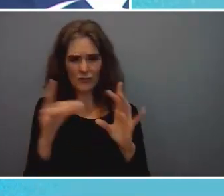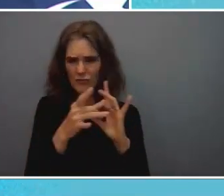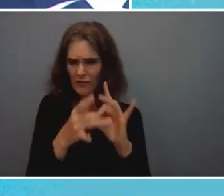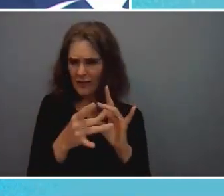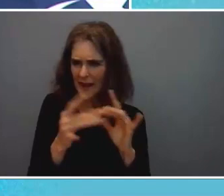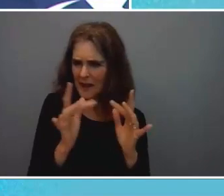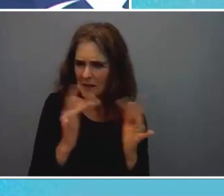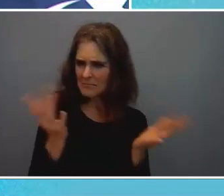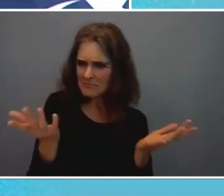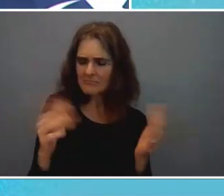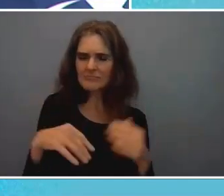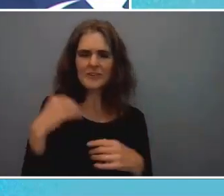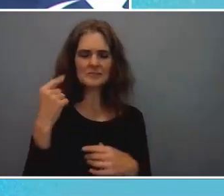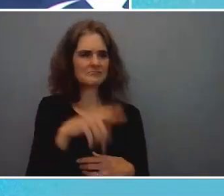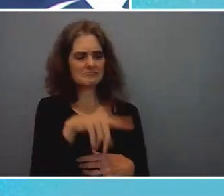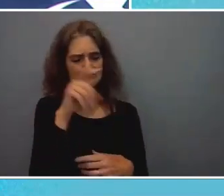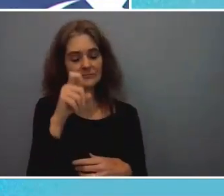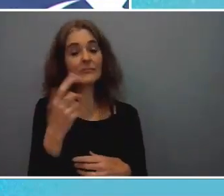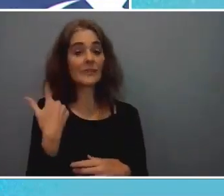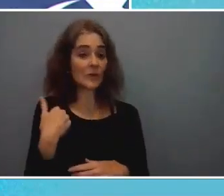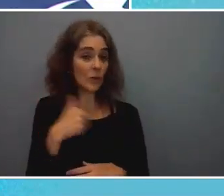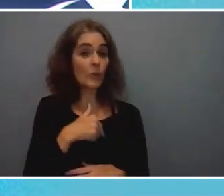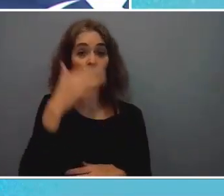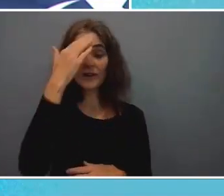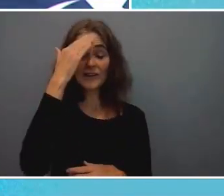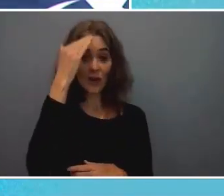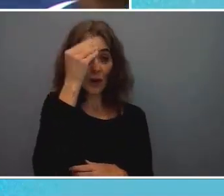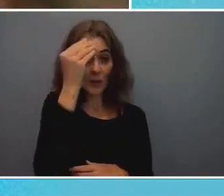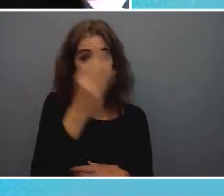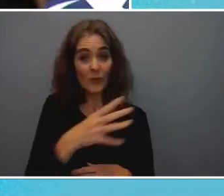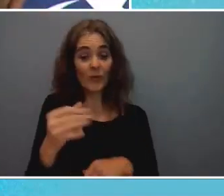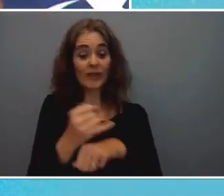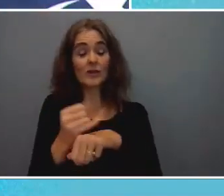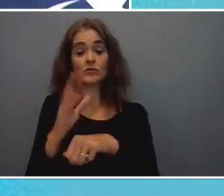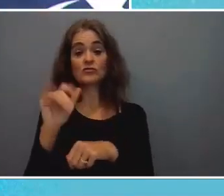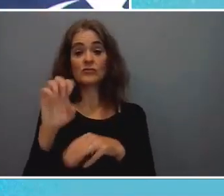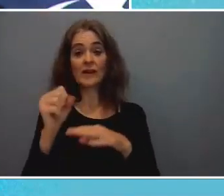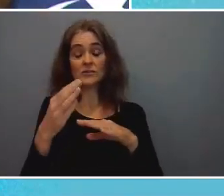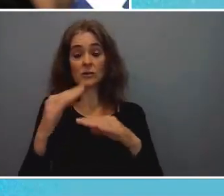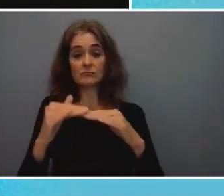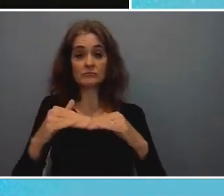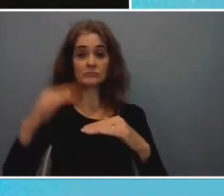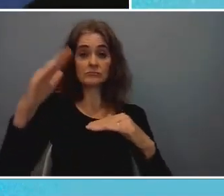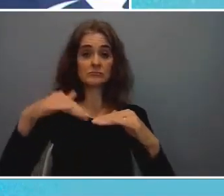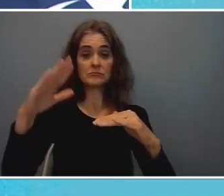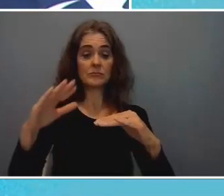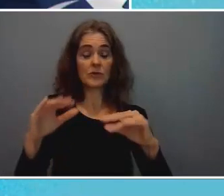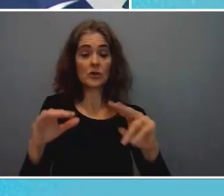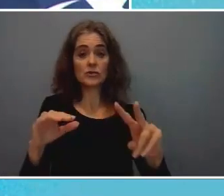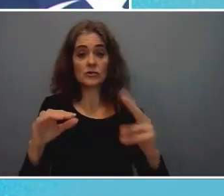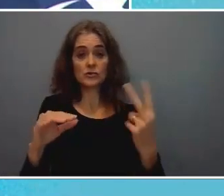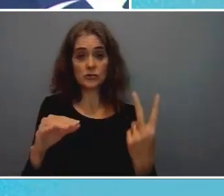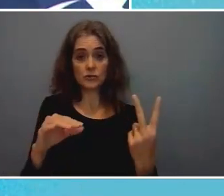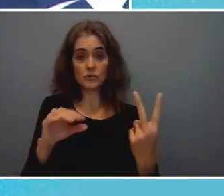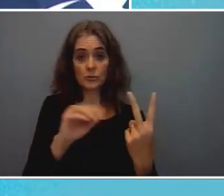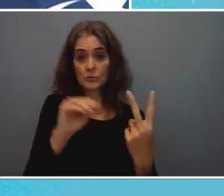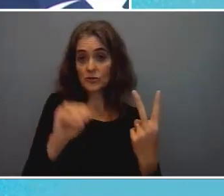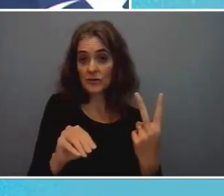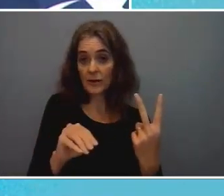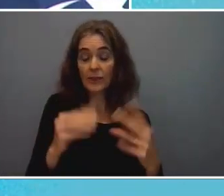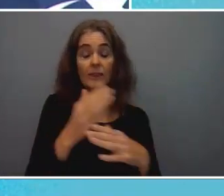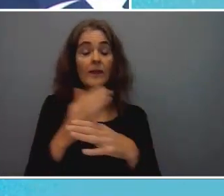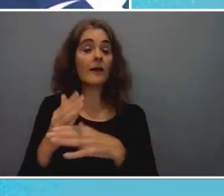know that when interest rates are above two percent the average cost of building um